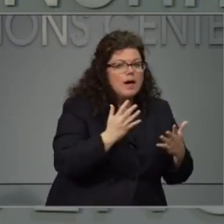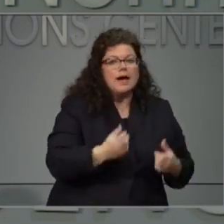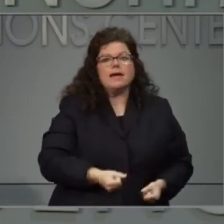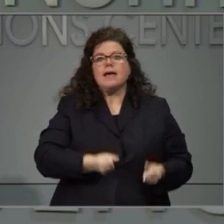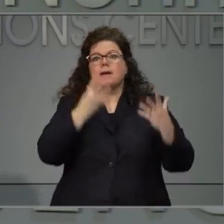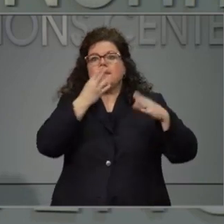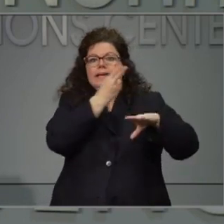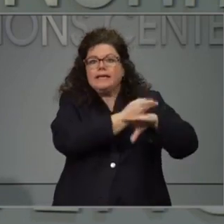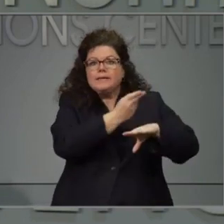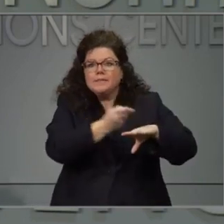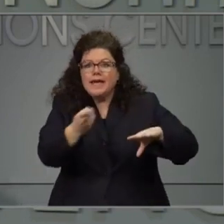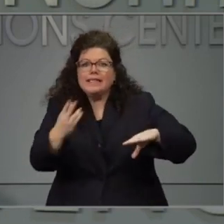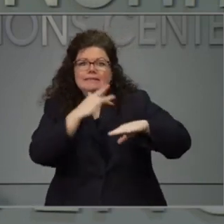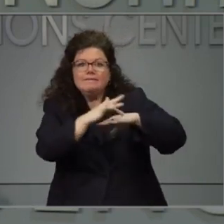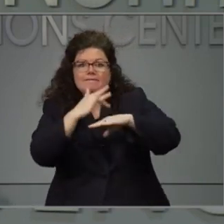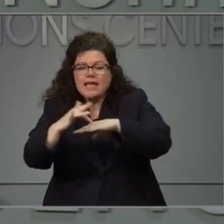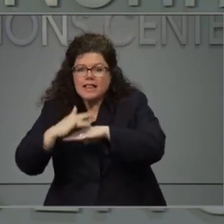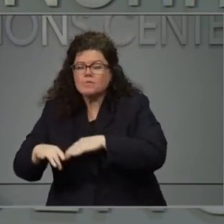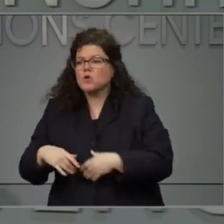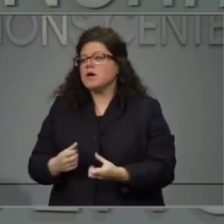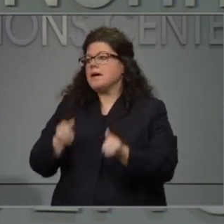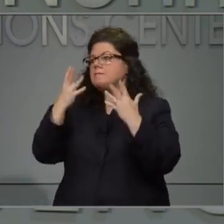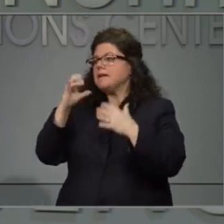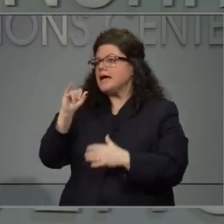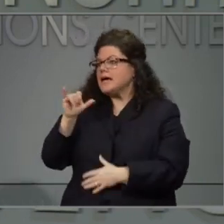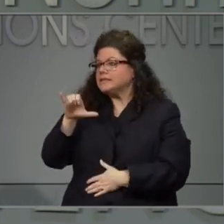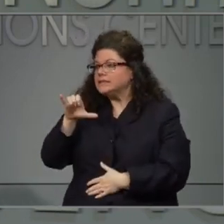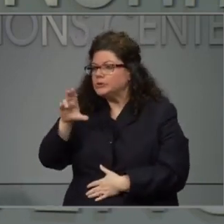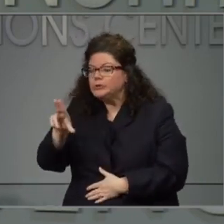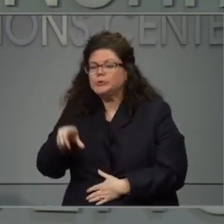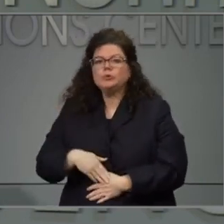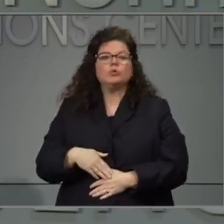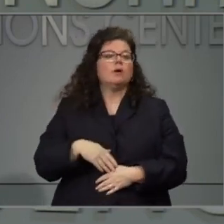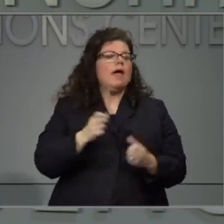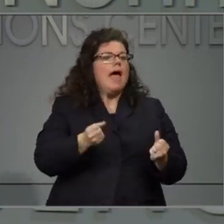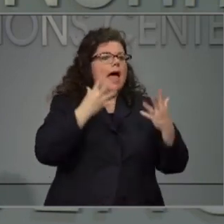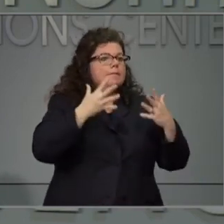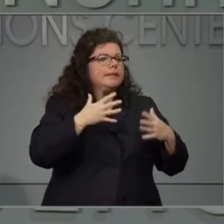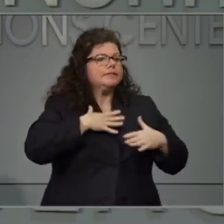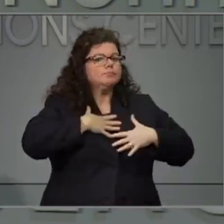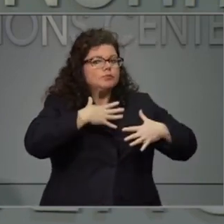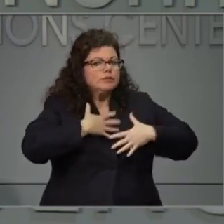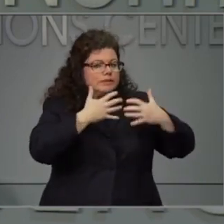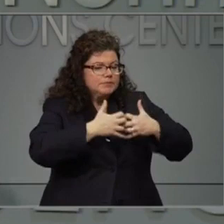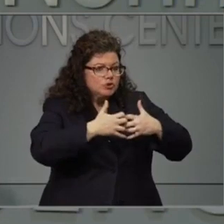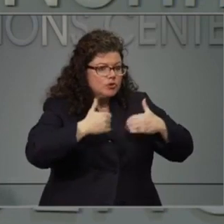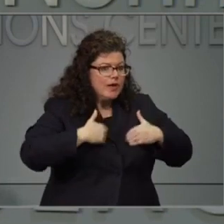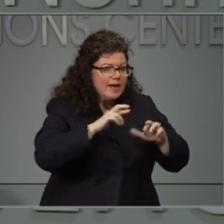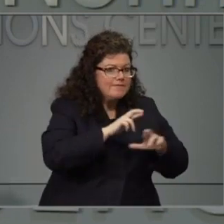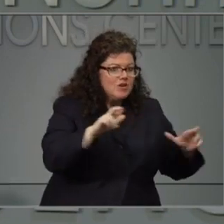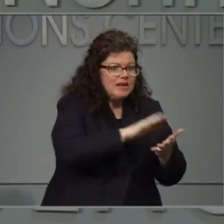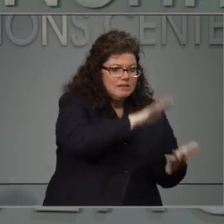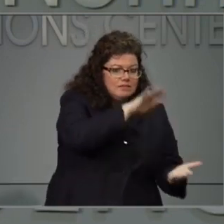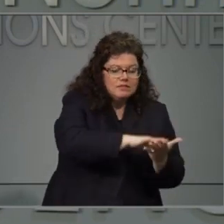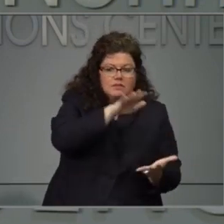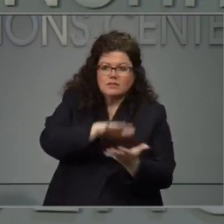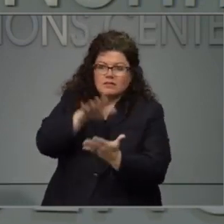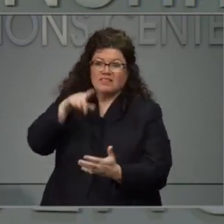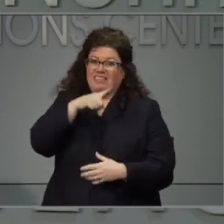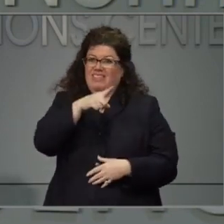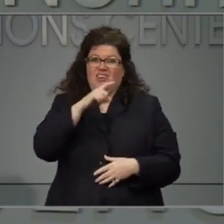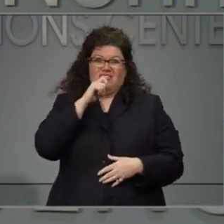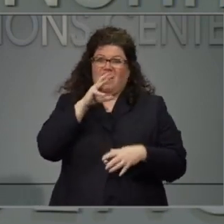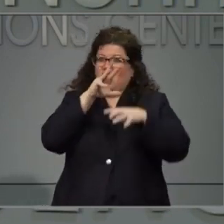many beds or how many ICU beds or what kind of supplies or how many ventilators they have. They're not used to doing that,